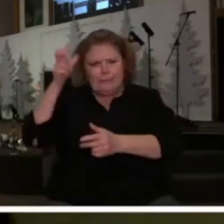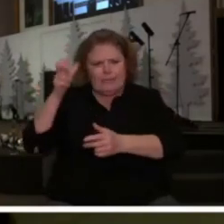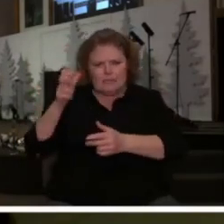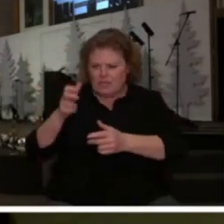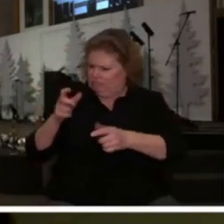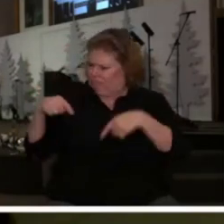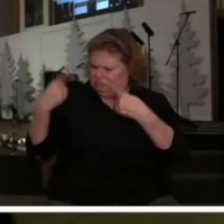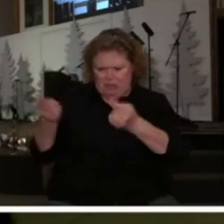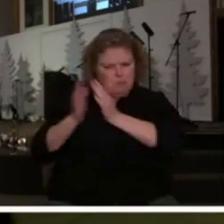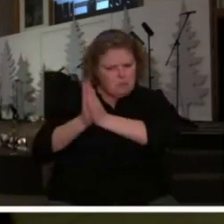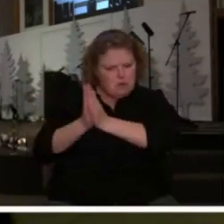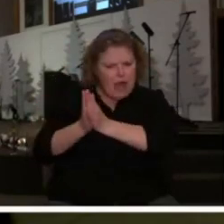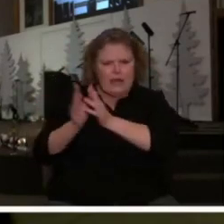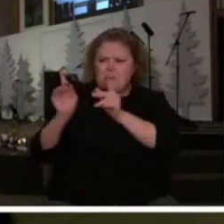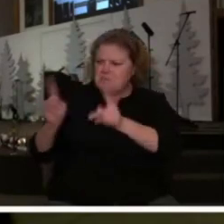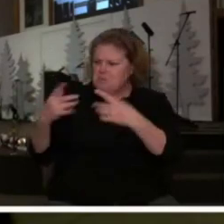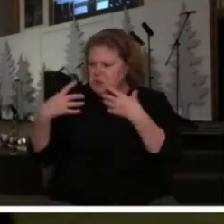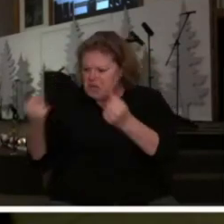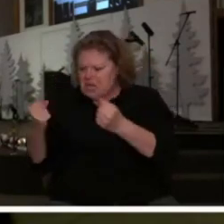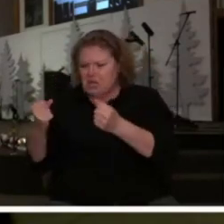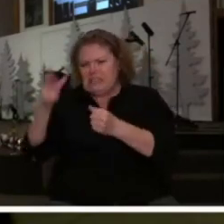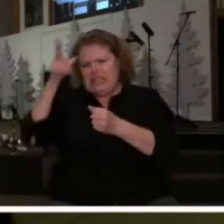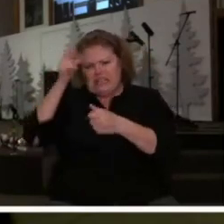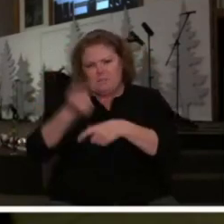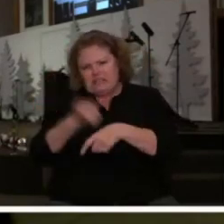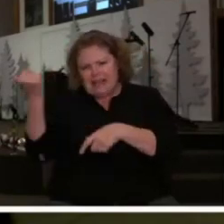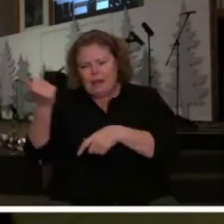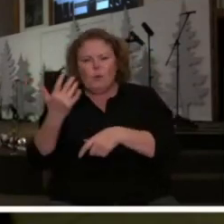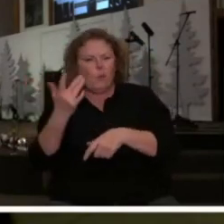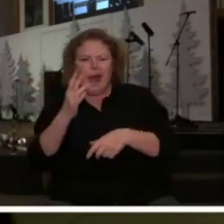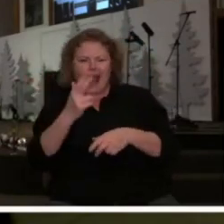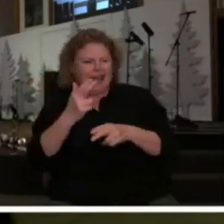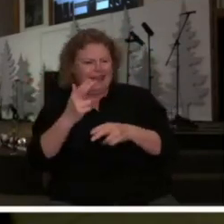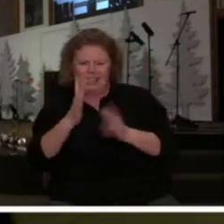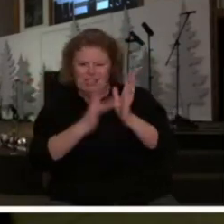and people were being healed why didn't the name of Jesus alone work here